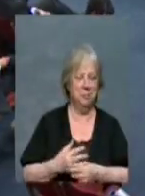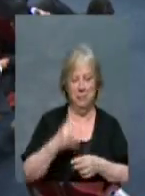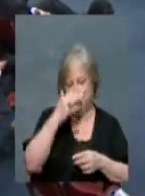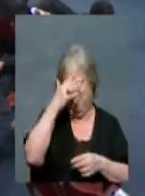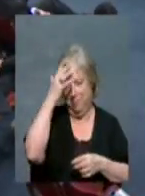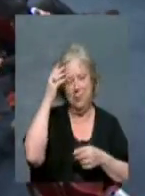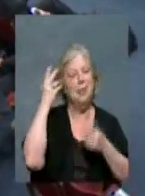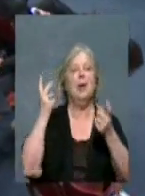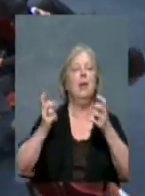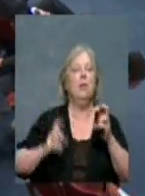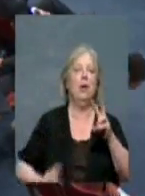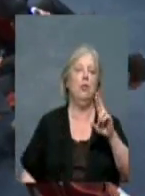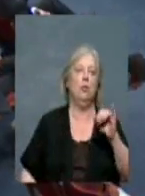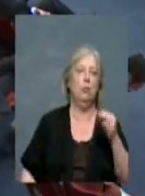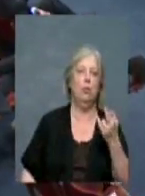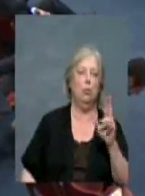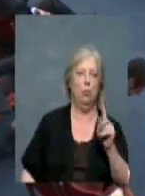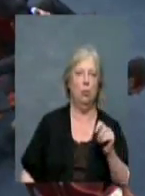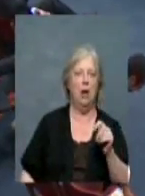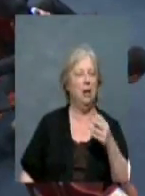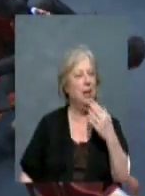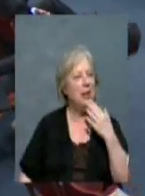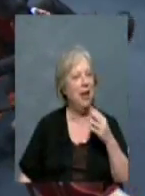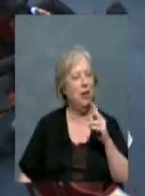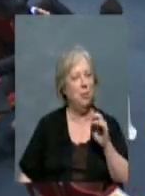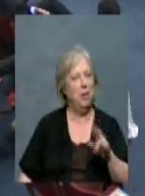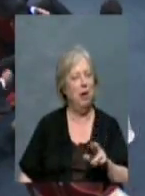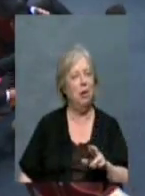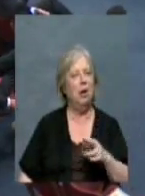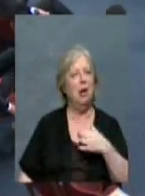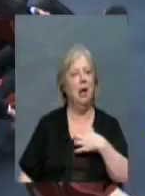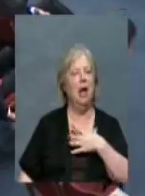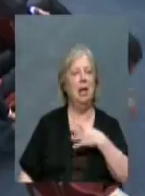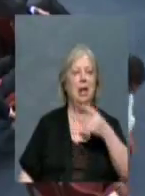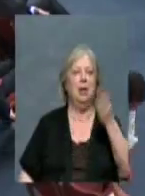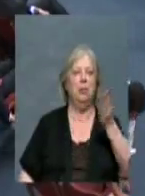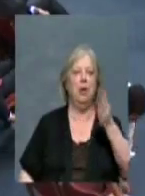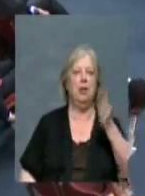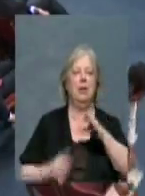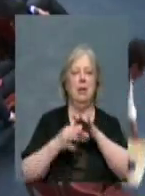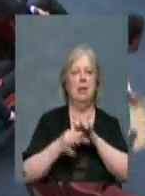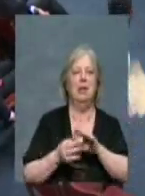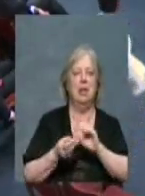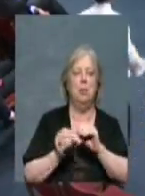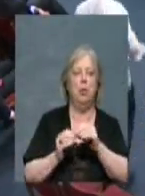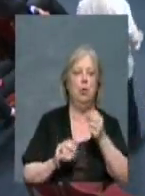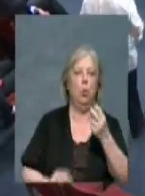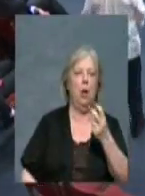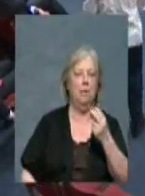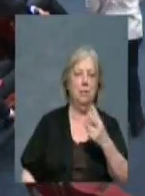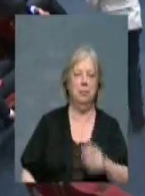Director Wright, you're recognized, please. Thank you, Mayor. I'd like a presentation on number 12.